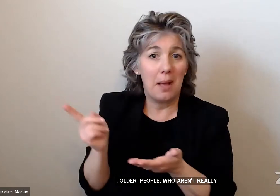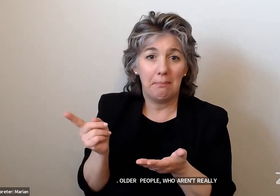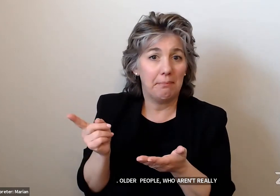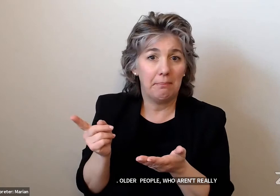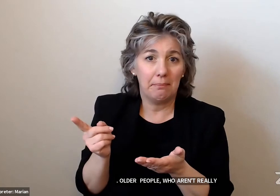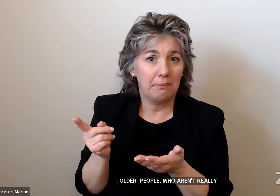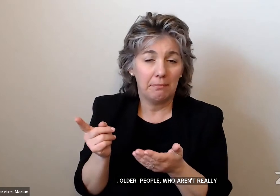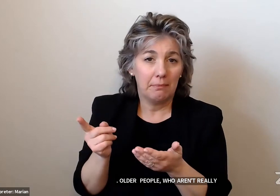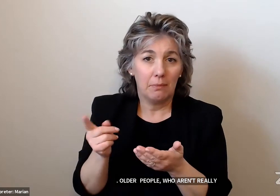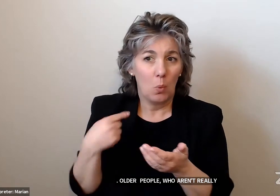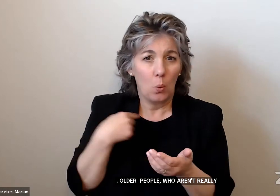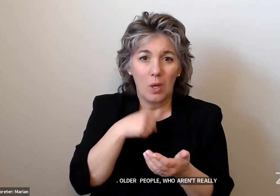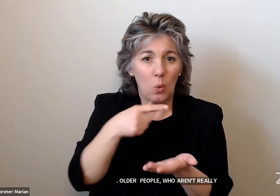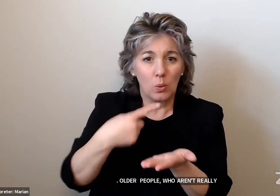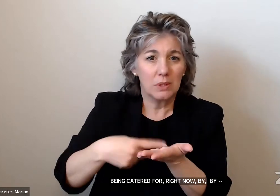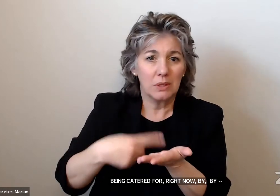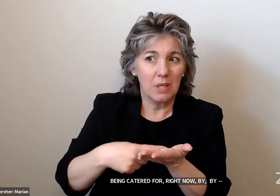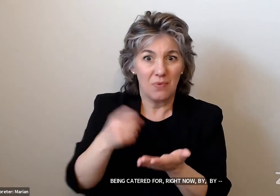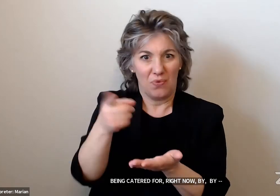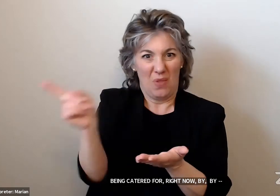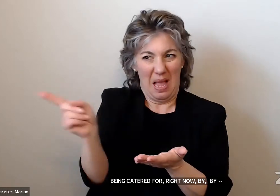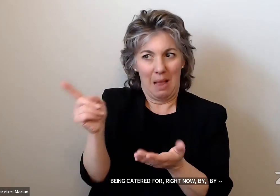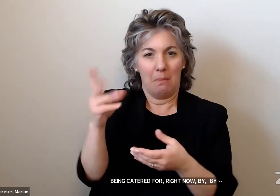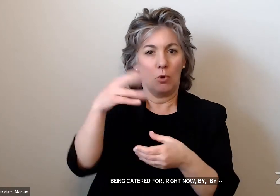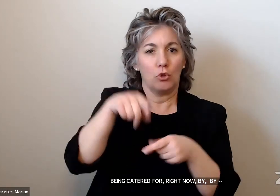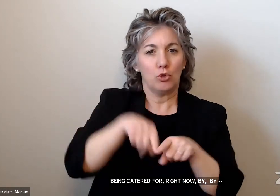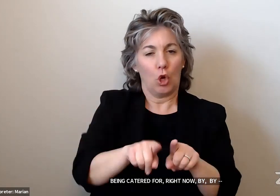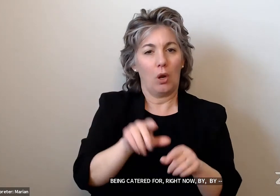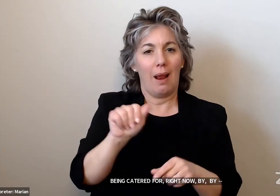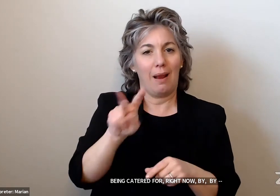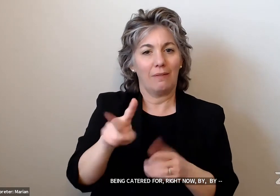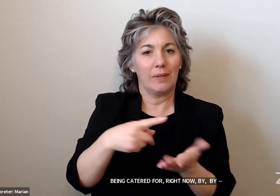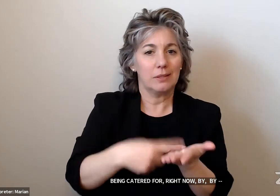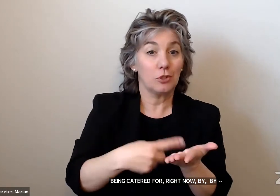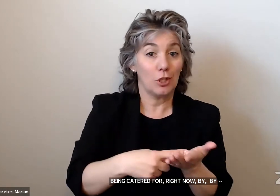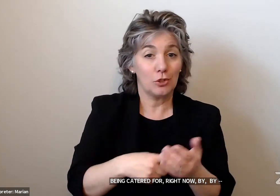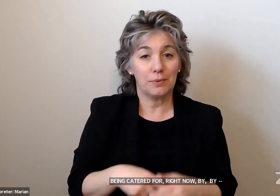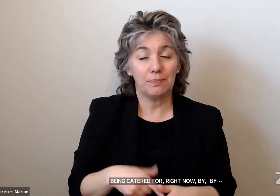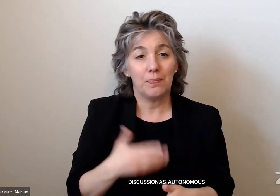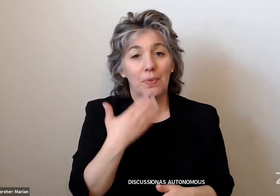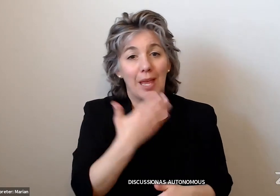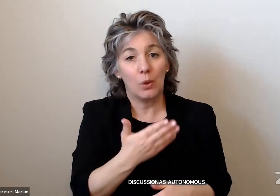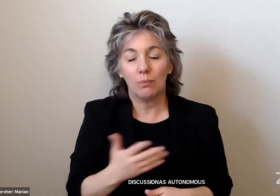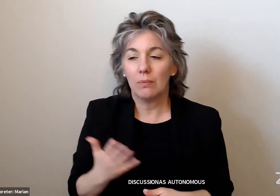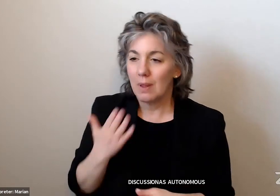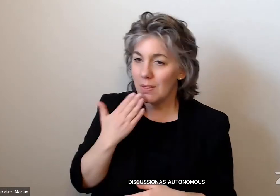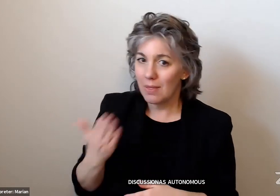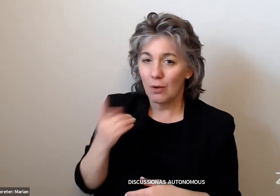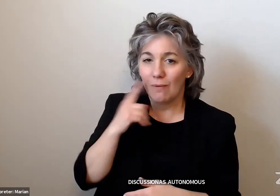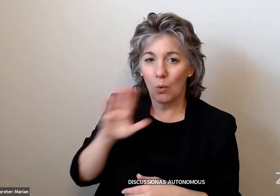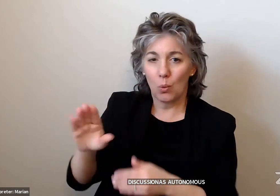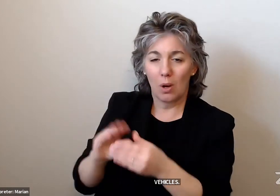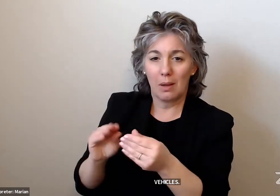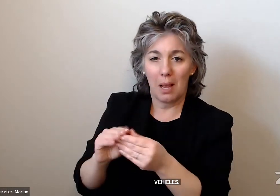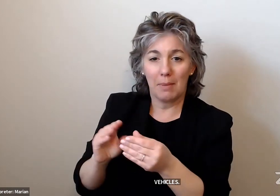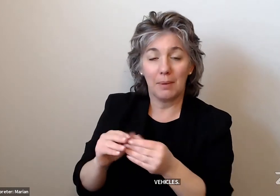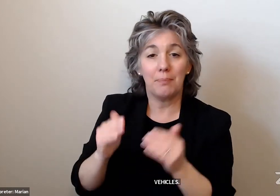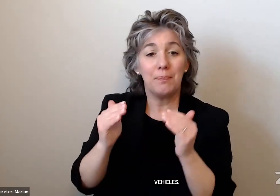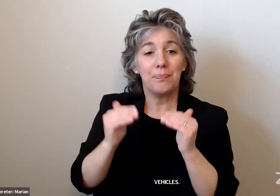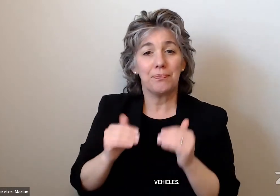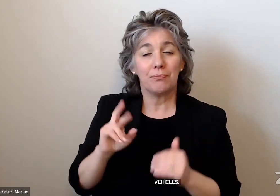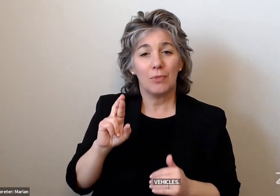discussions around autonomous vehicles. Thank you. Thank Thank you very much for your comment. Next is Rick